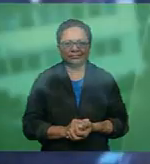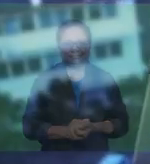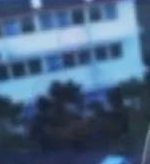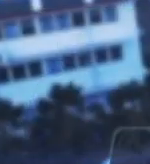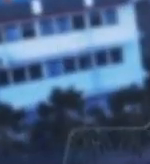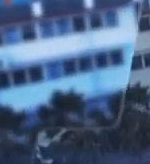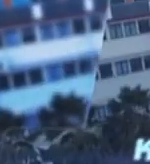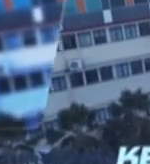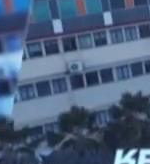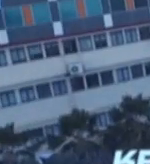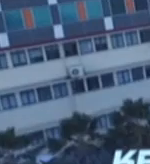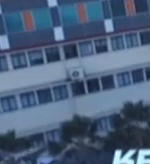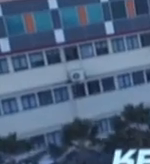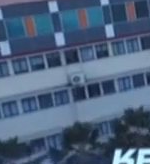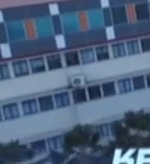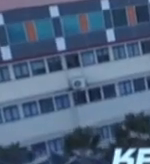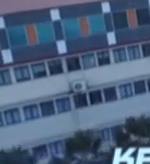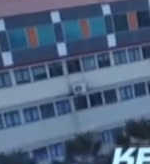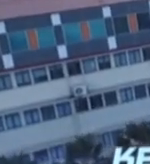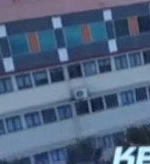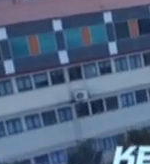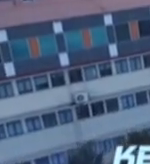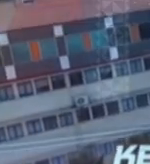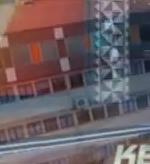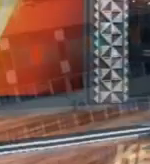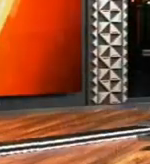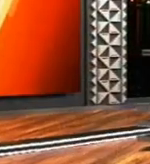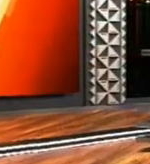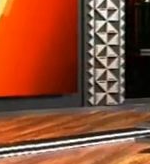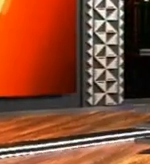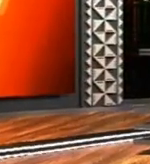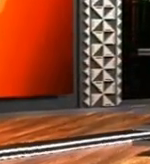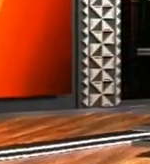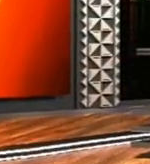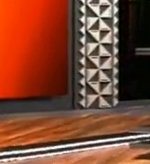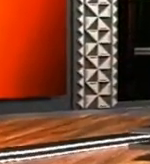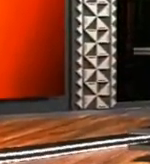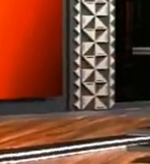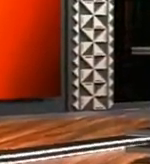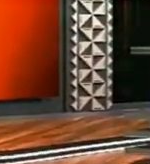From the studios of FBC Suvar, Jackie's mate.